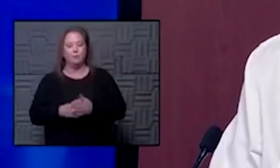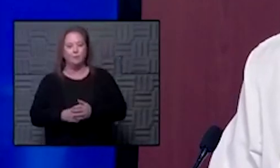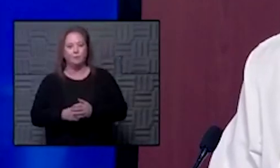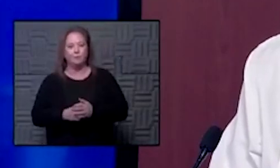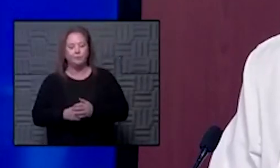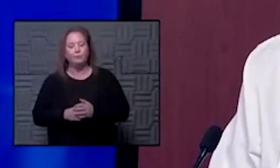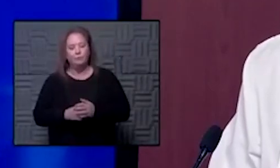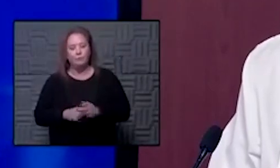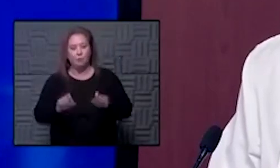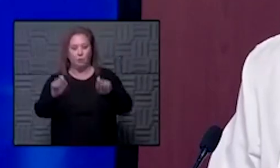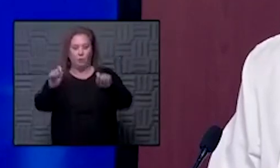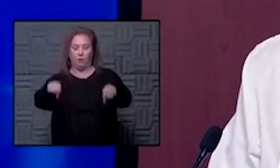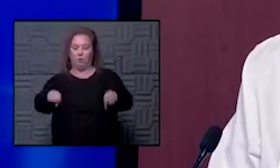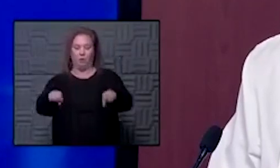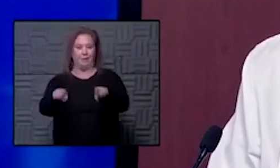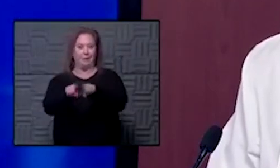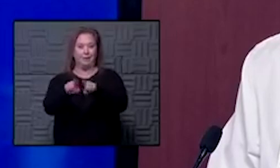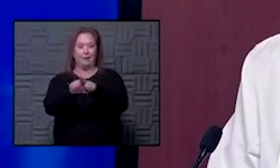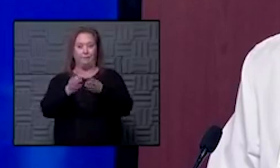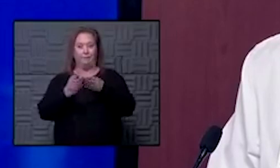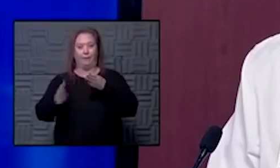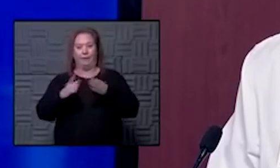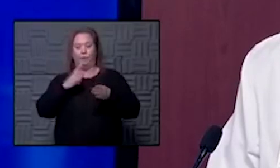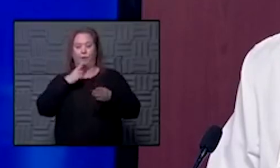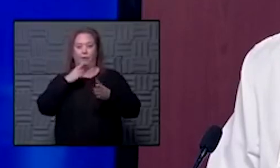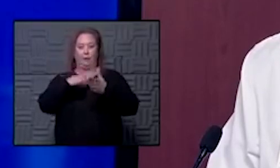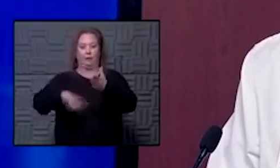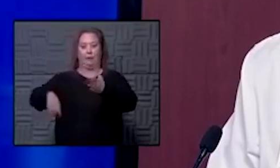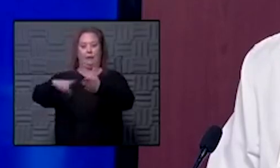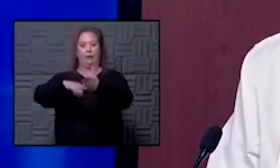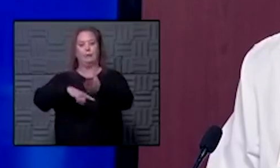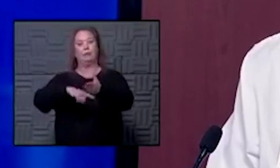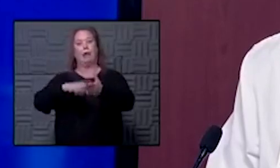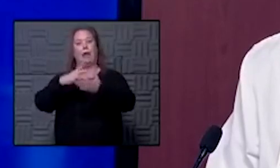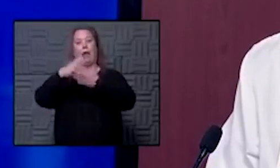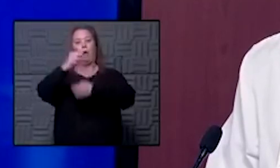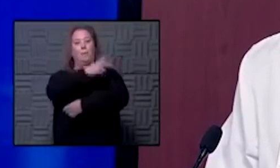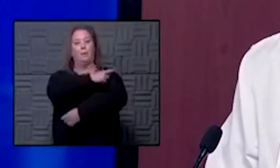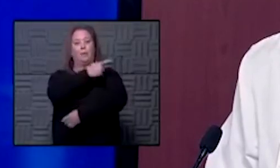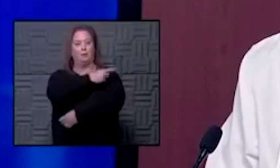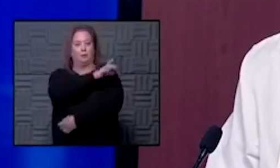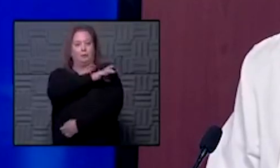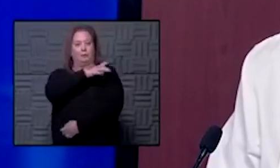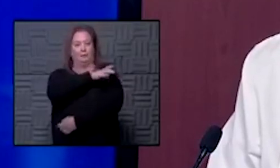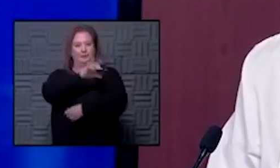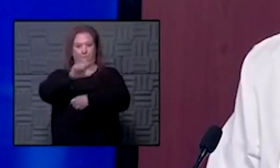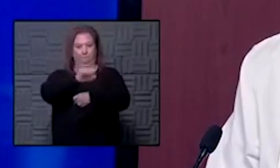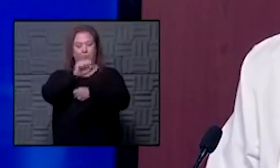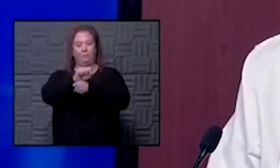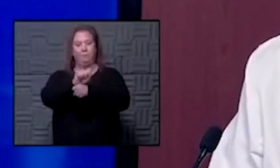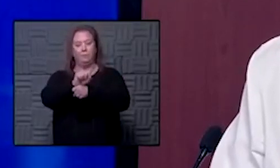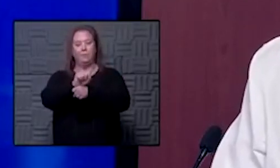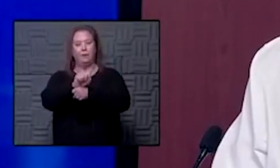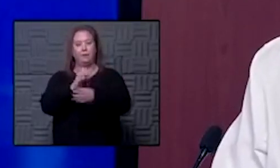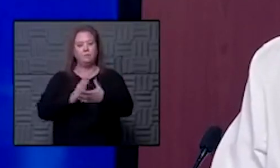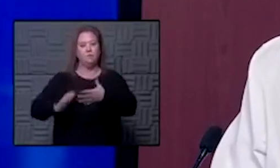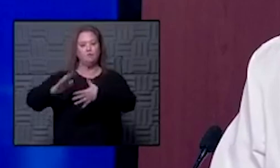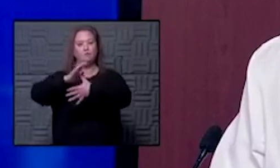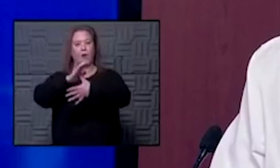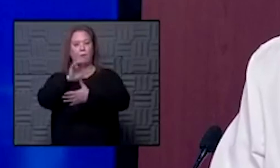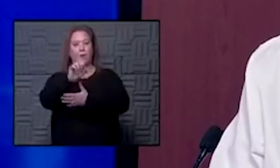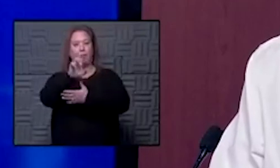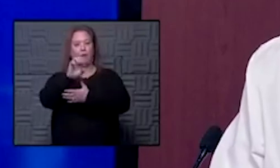we could of course do the same thing if we said we would cancel outpatient clinic appointments the primary care and the